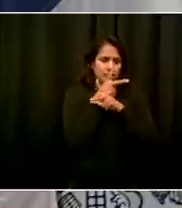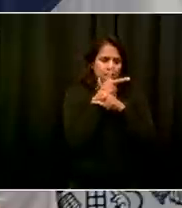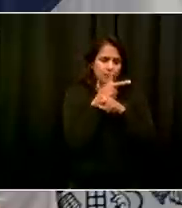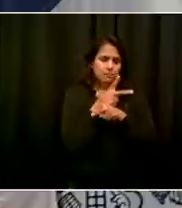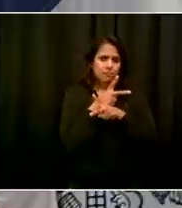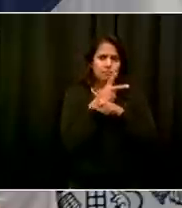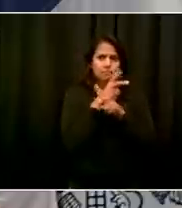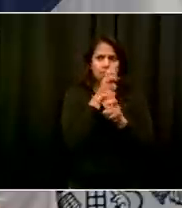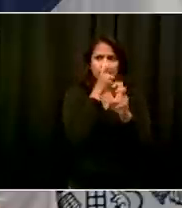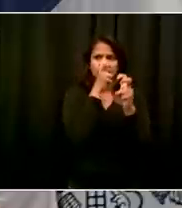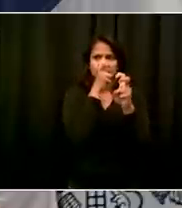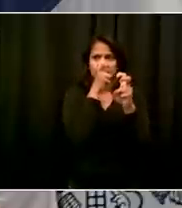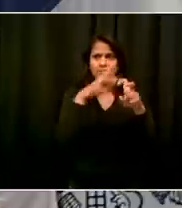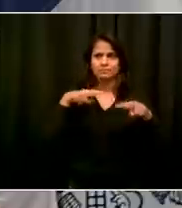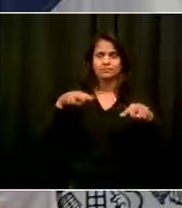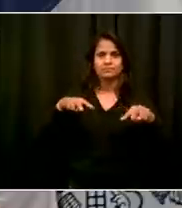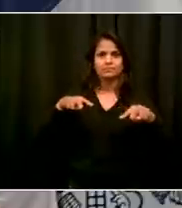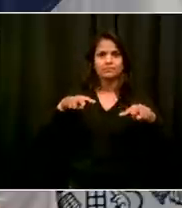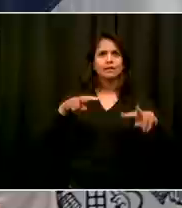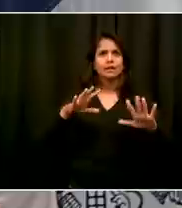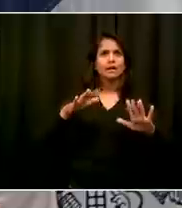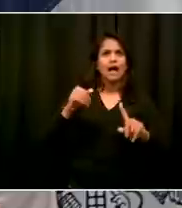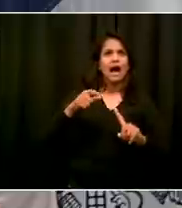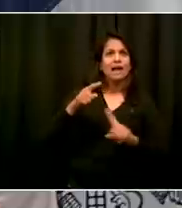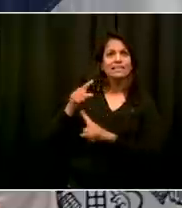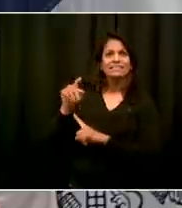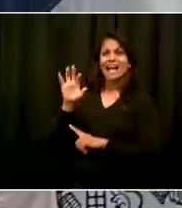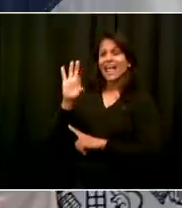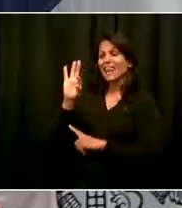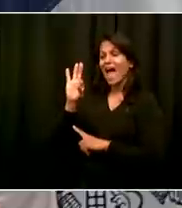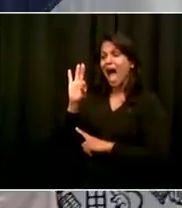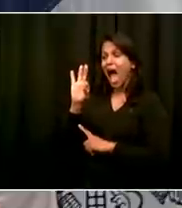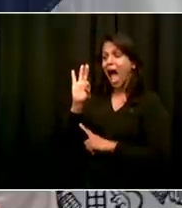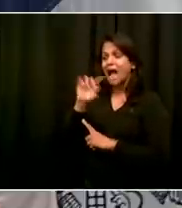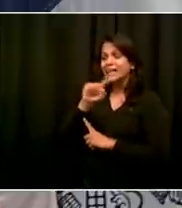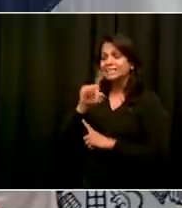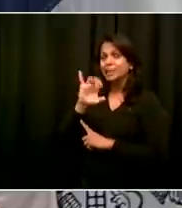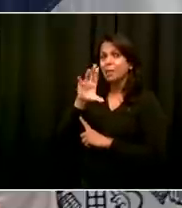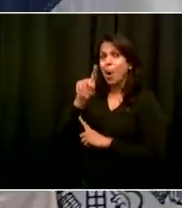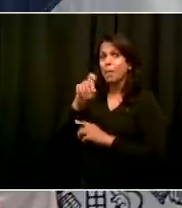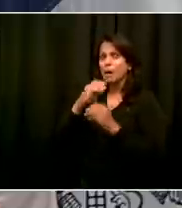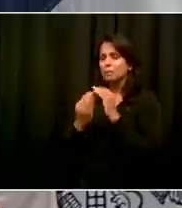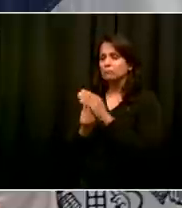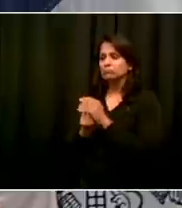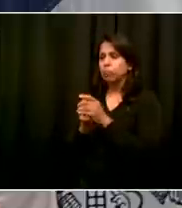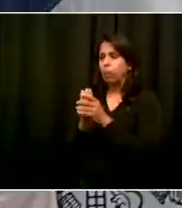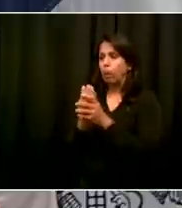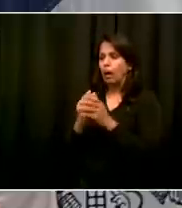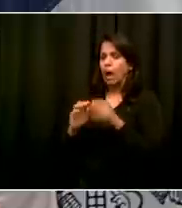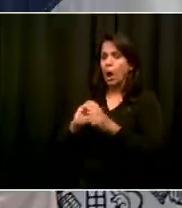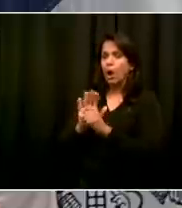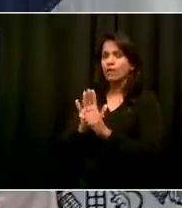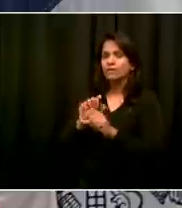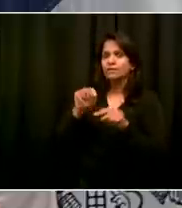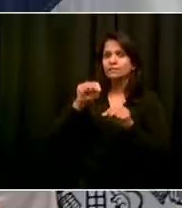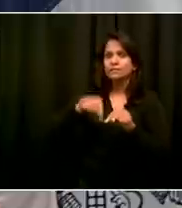at that problem and help to contain that problem. As you see, right now, again, today's indicators,